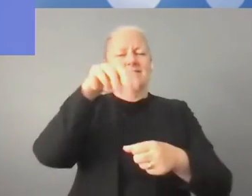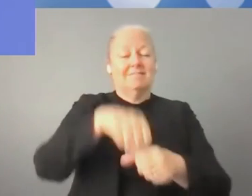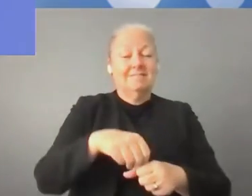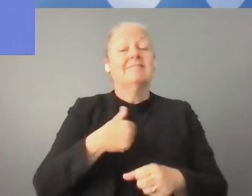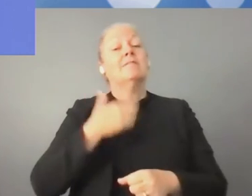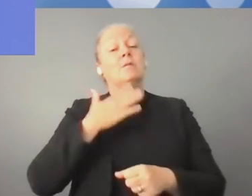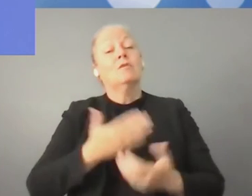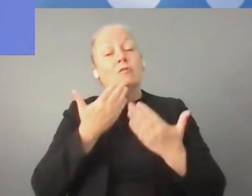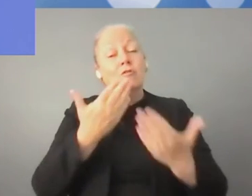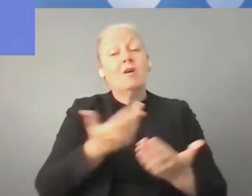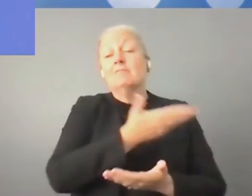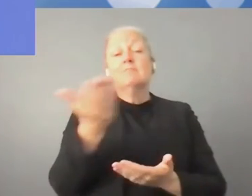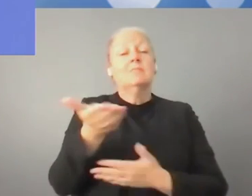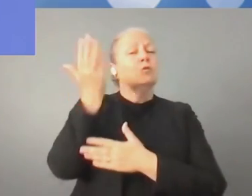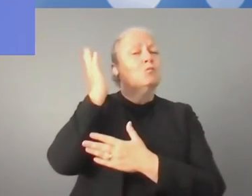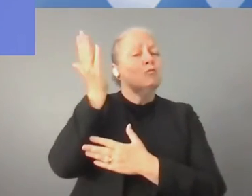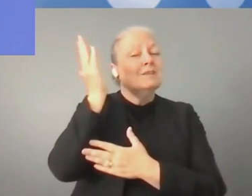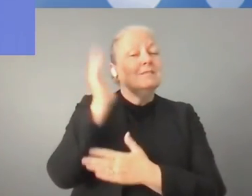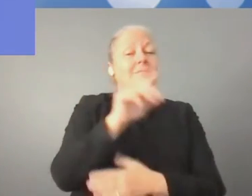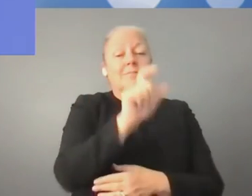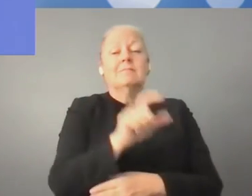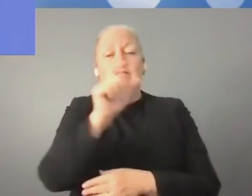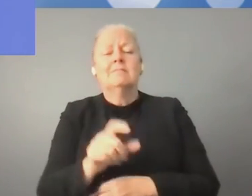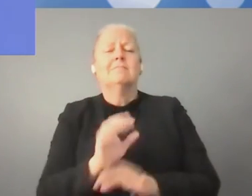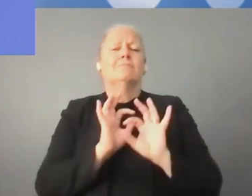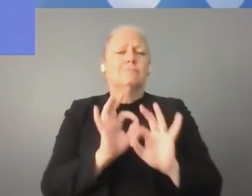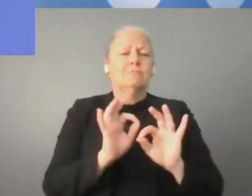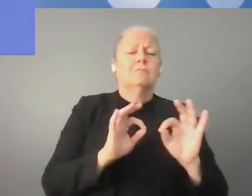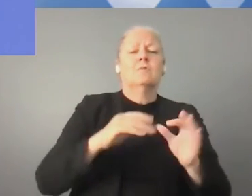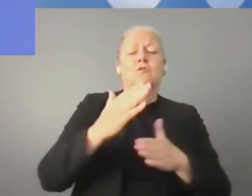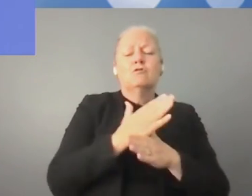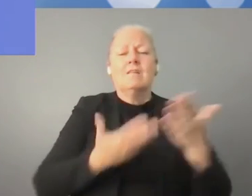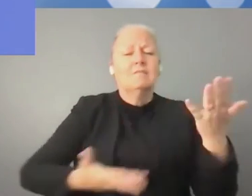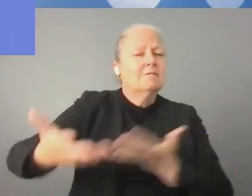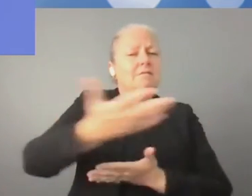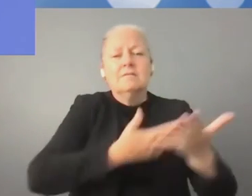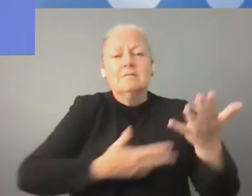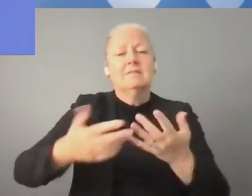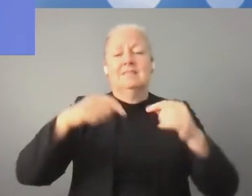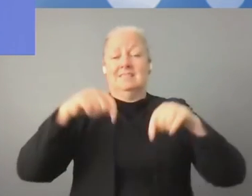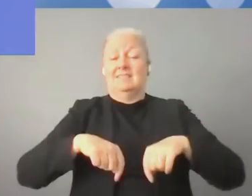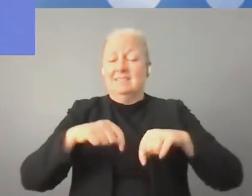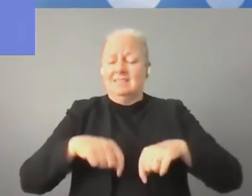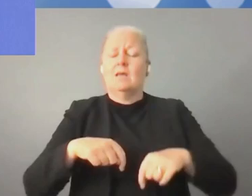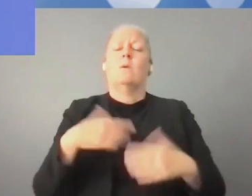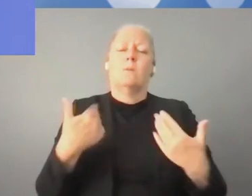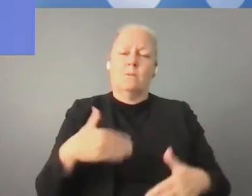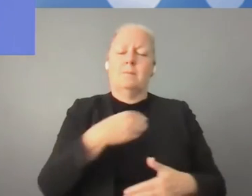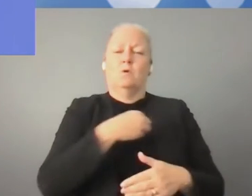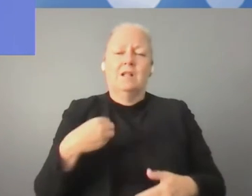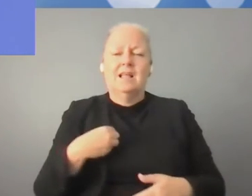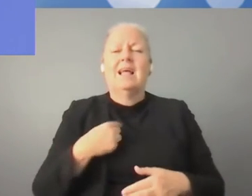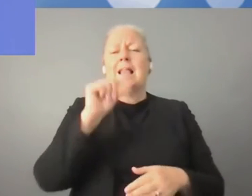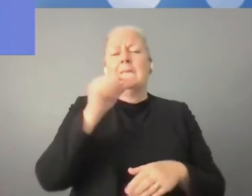speakers for the truly excellent contribution and for sharing with us here in Katowice their thoughts. Sorry for being a little bit late,